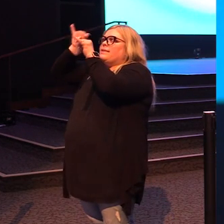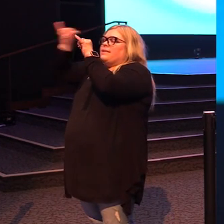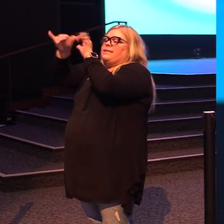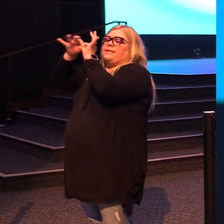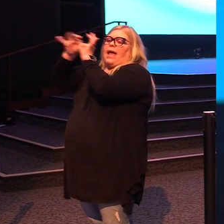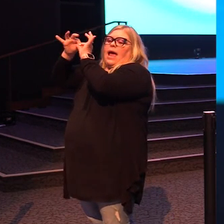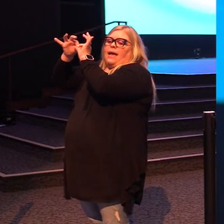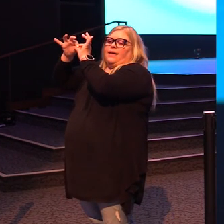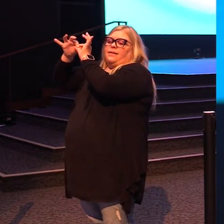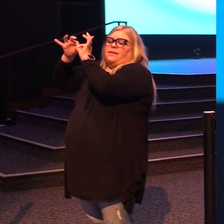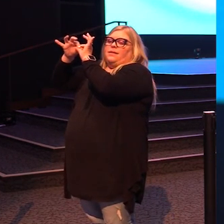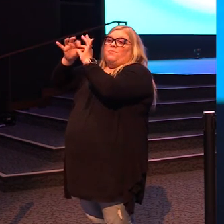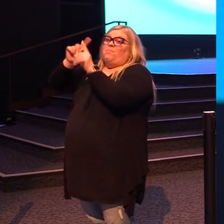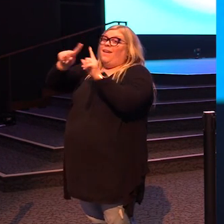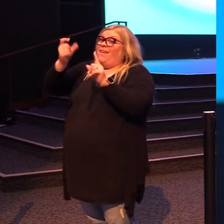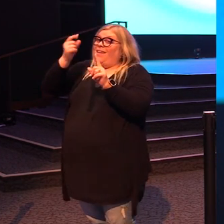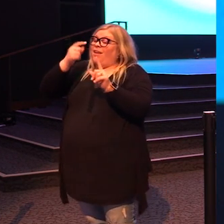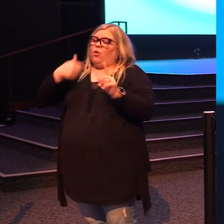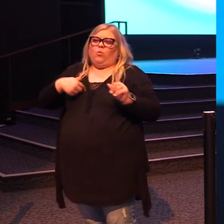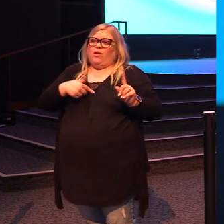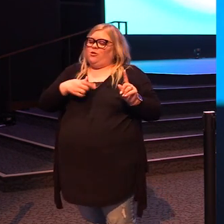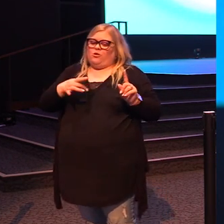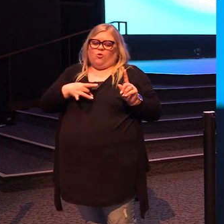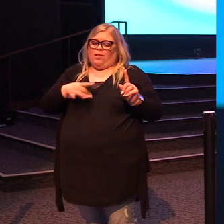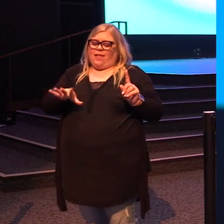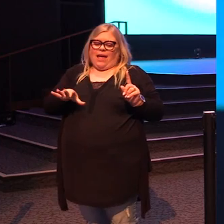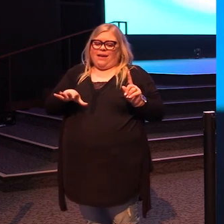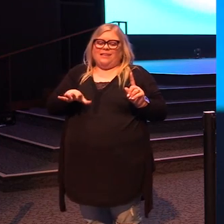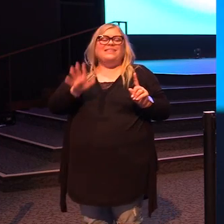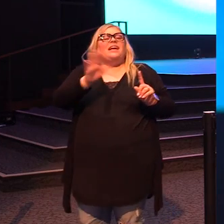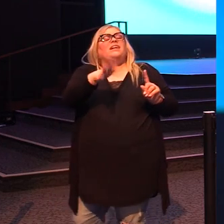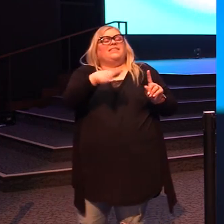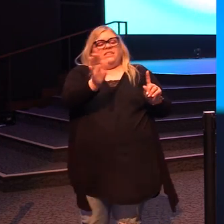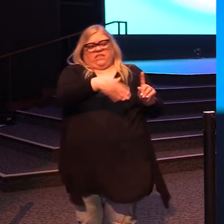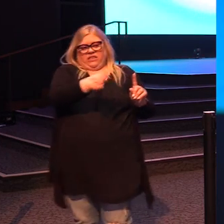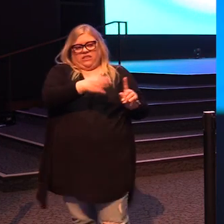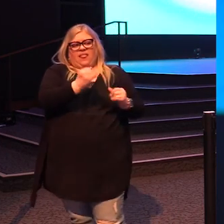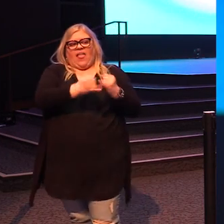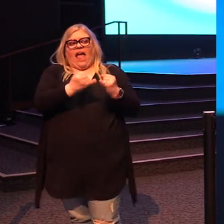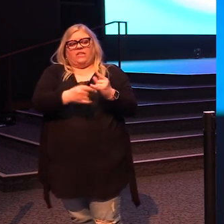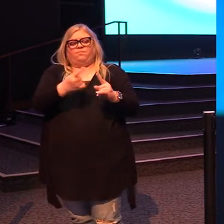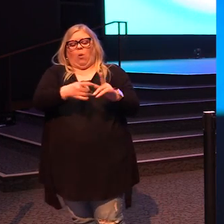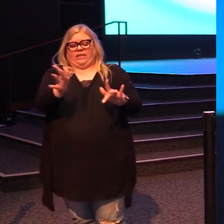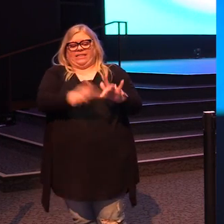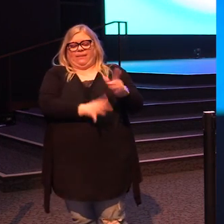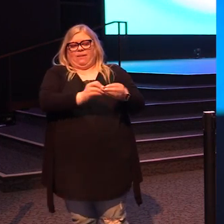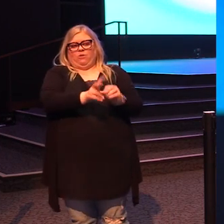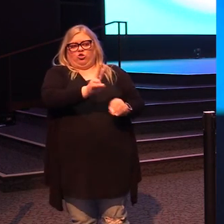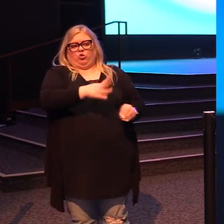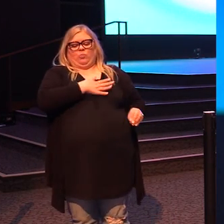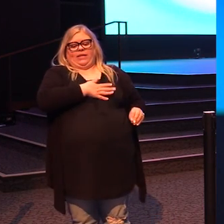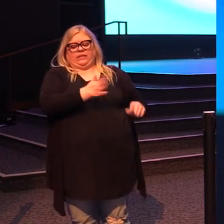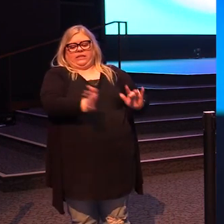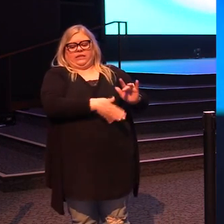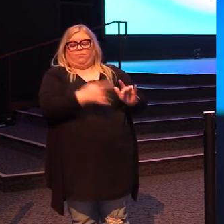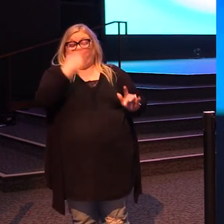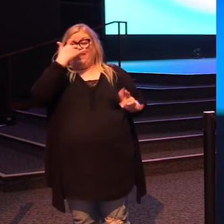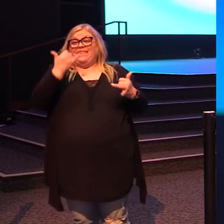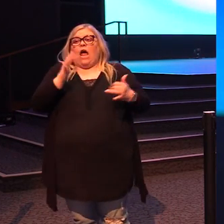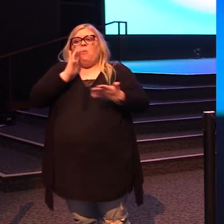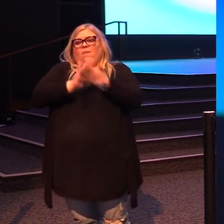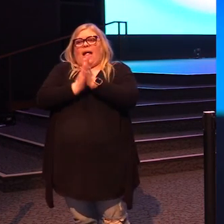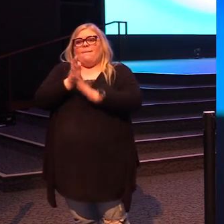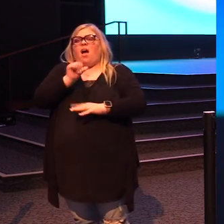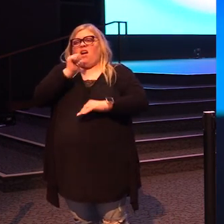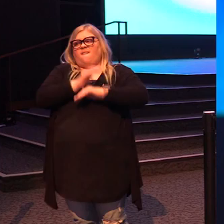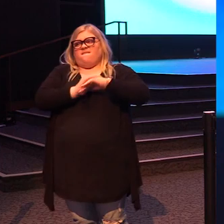And we don't like this one. You're like, Charlotte, if you could just move on to the last point, that would be amazing. Because we're going to get a little uncomfortable in